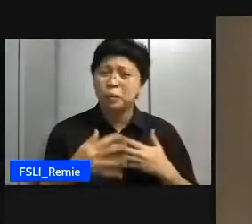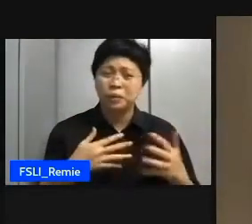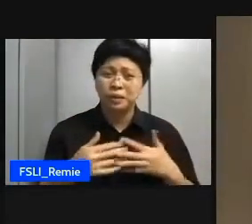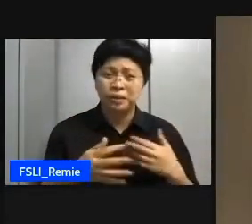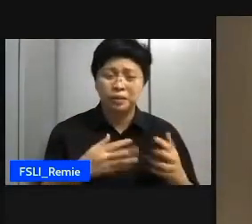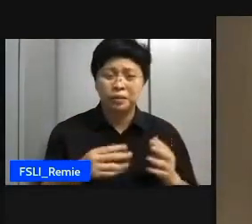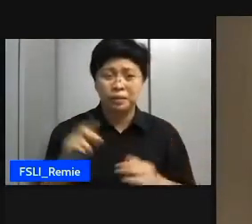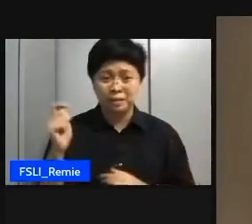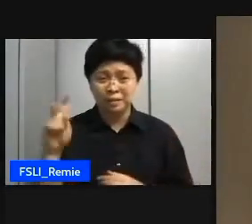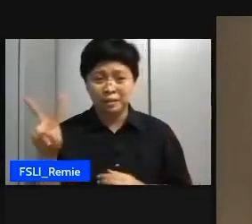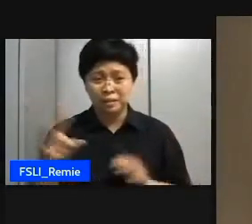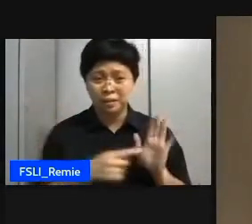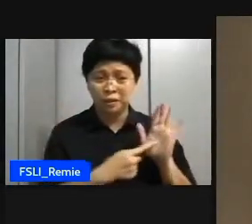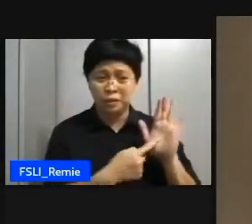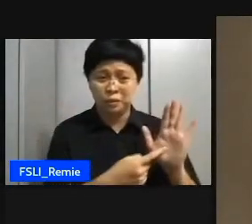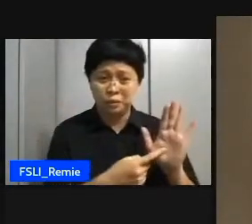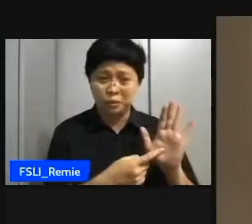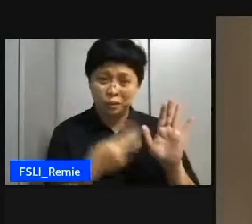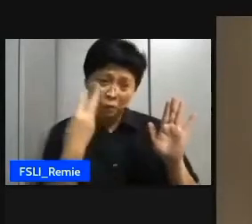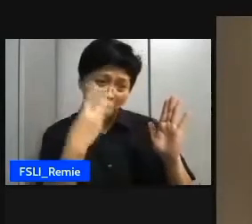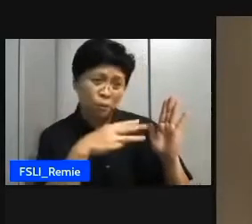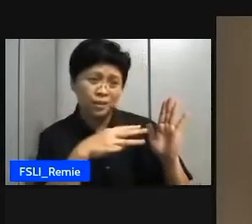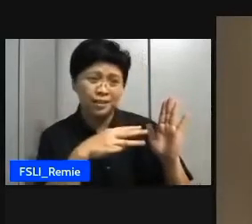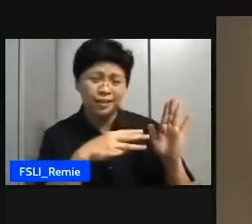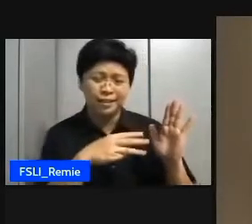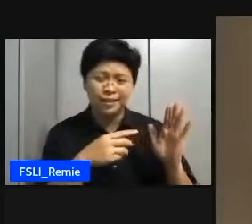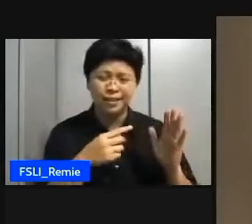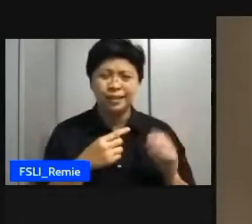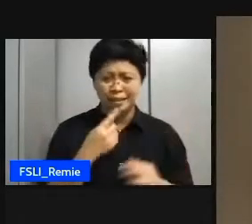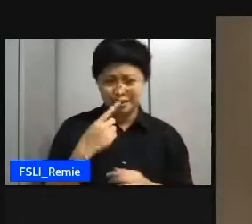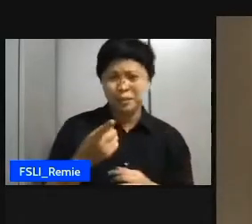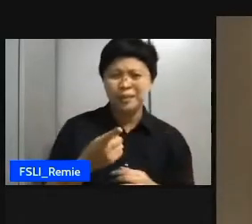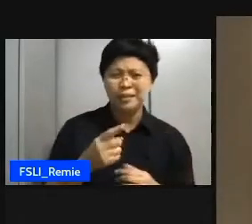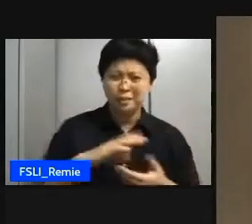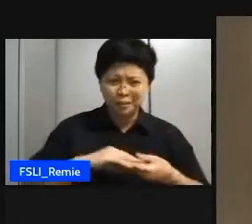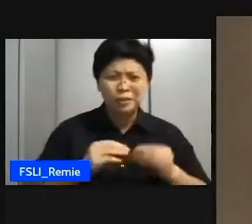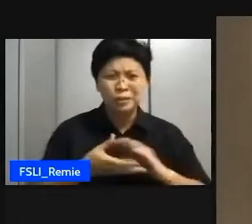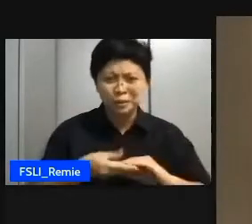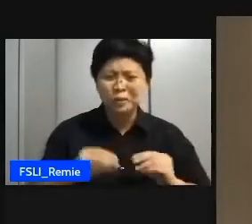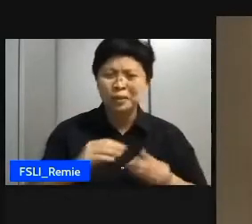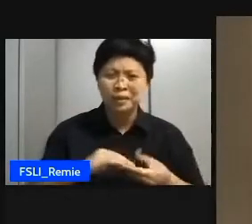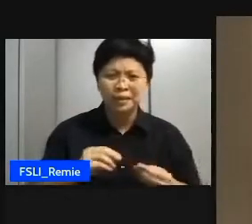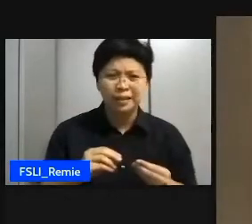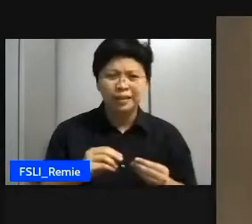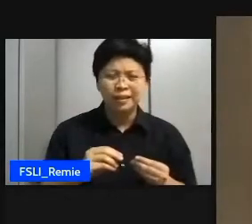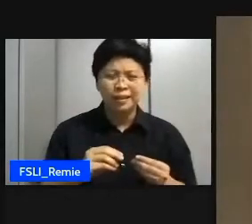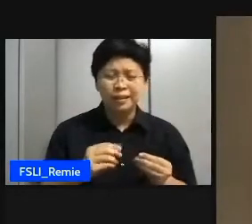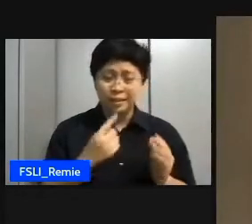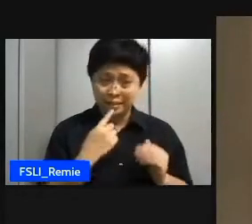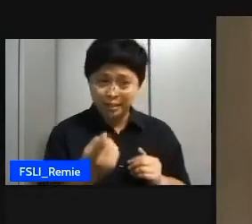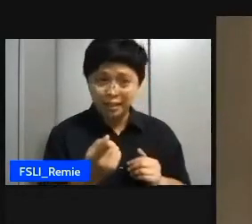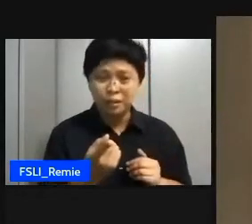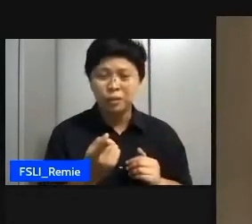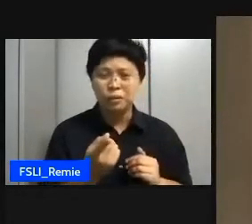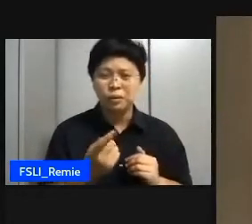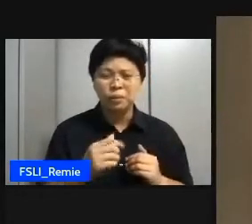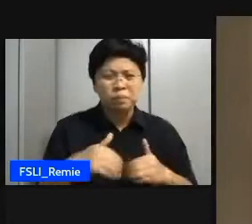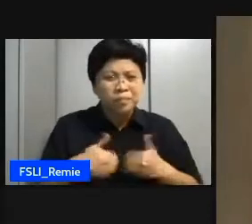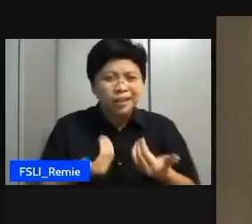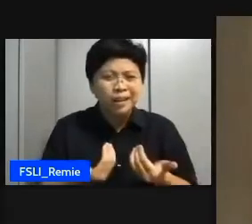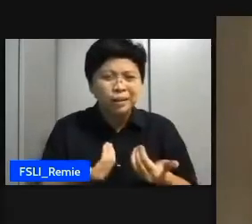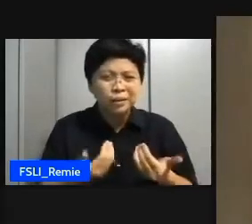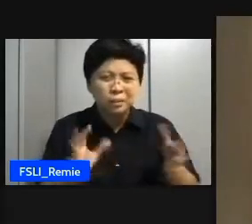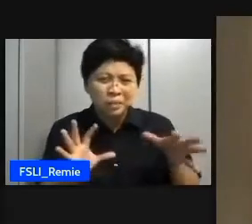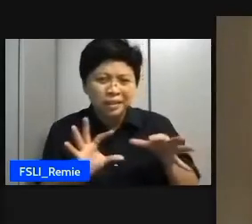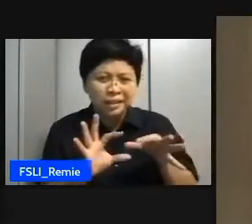He could tell you in detail everything that happened and he could tell you how his relationship with each of the